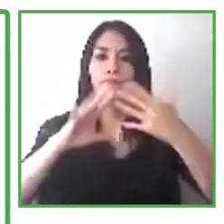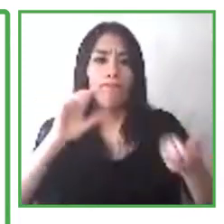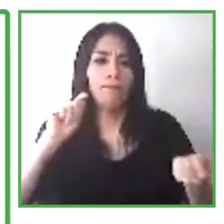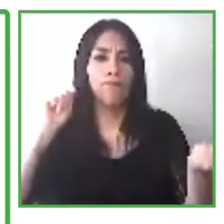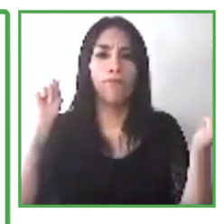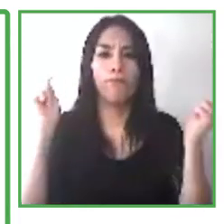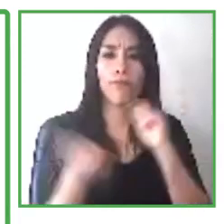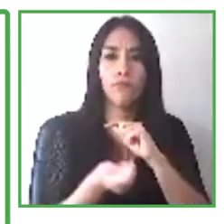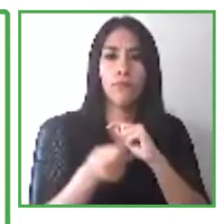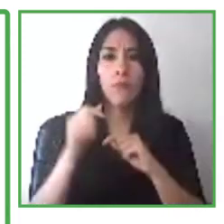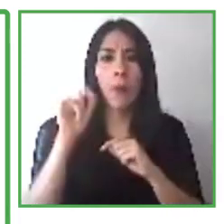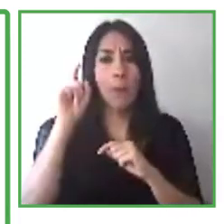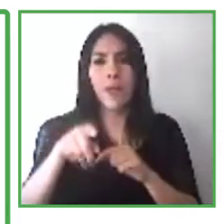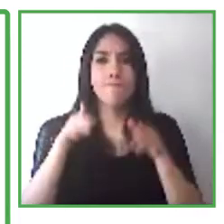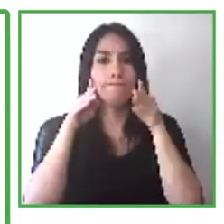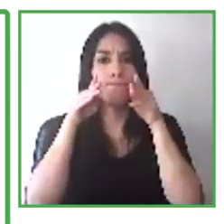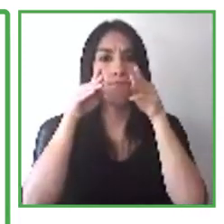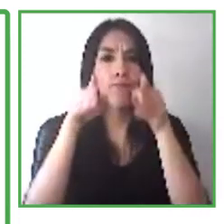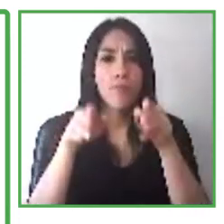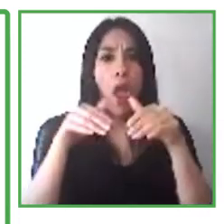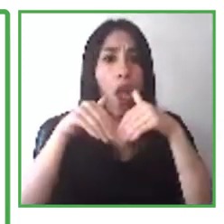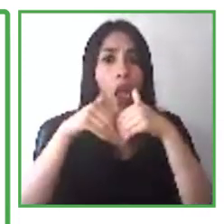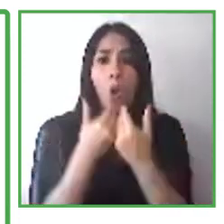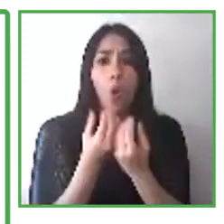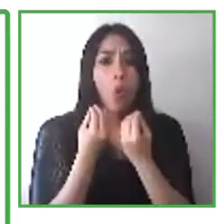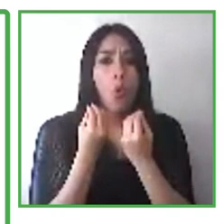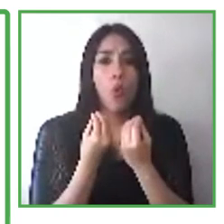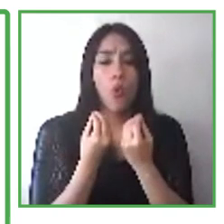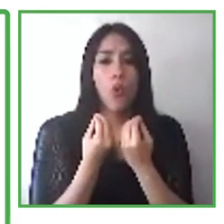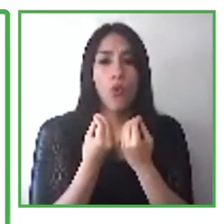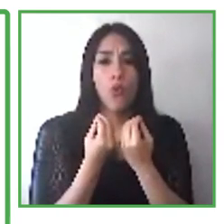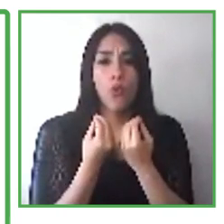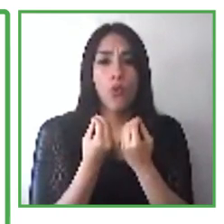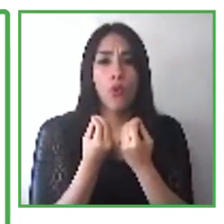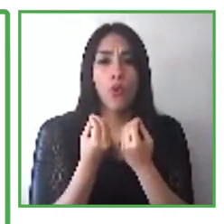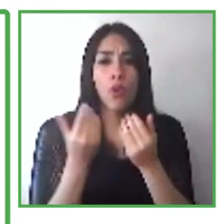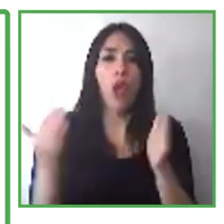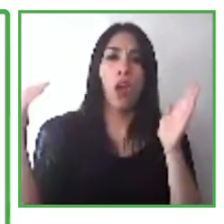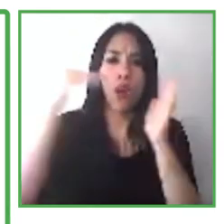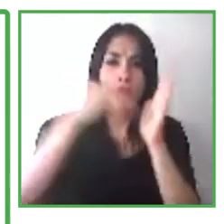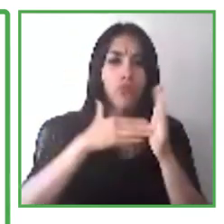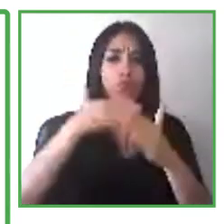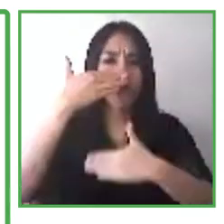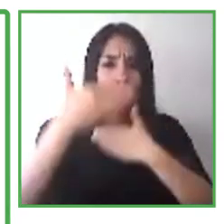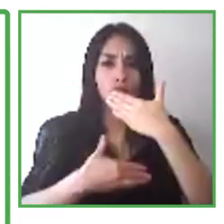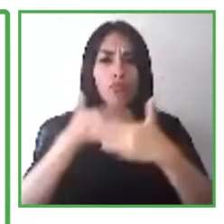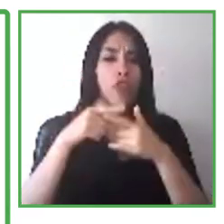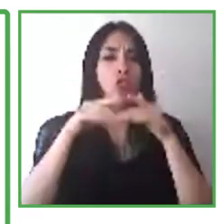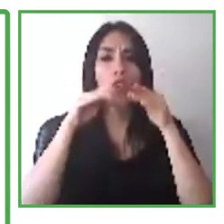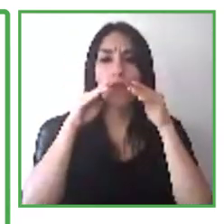to even more people, both inside and outside Latin America and the Caribbean.